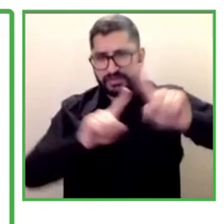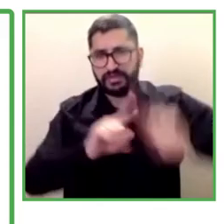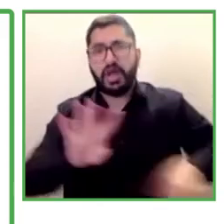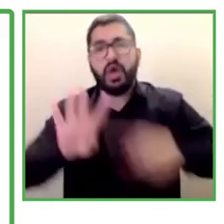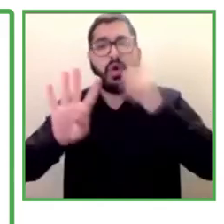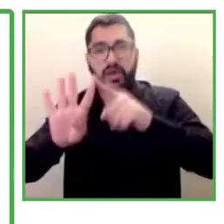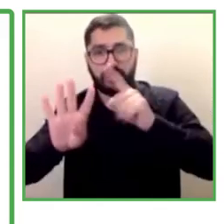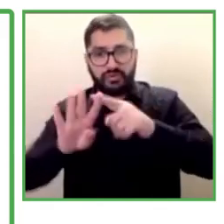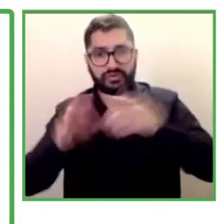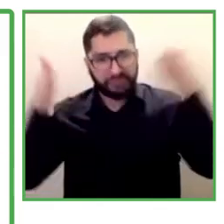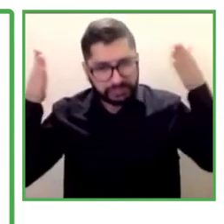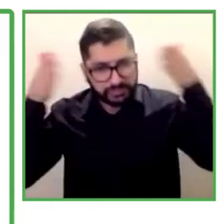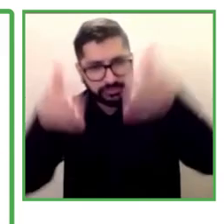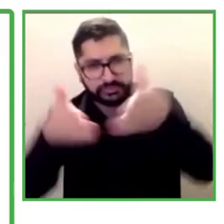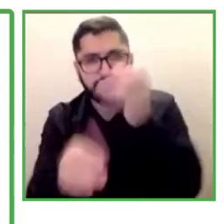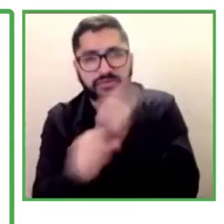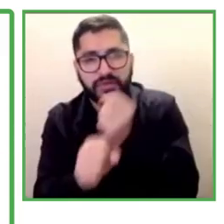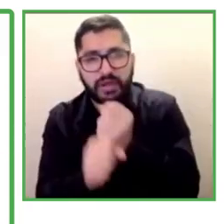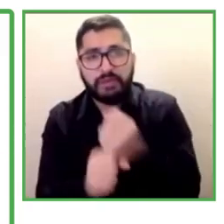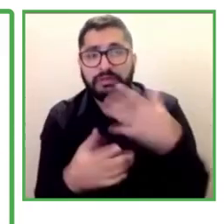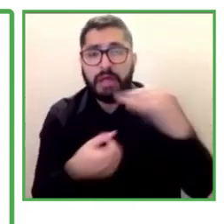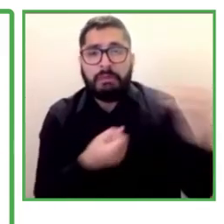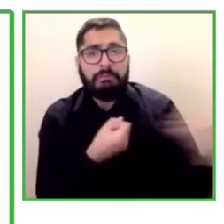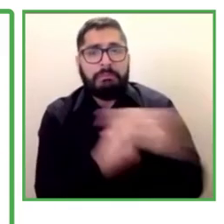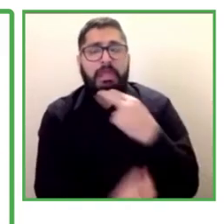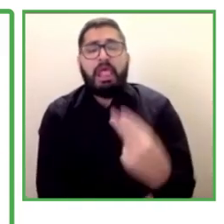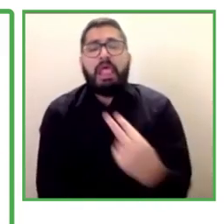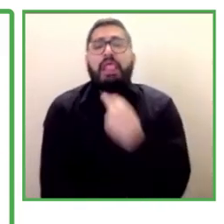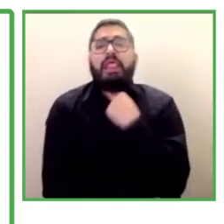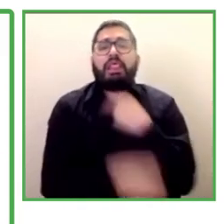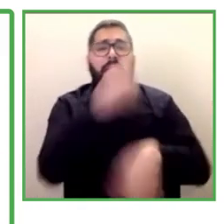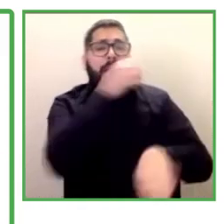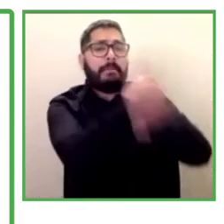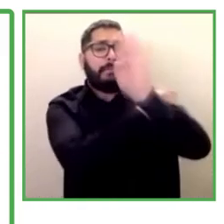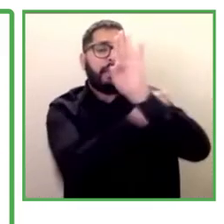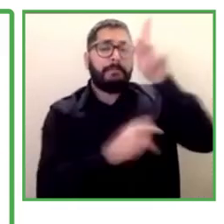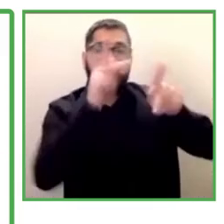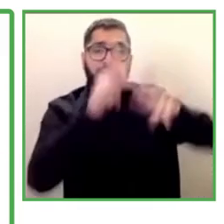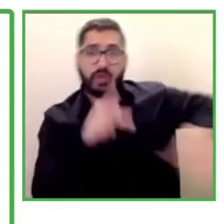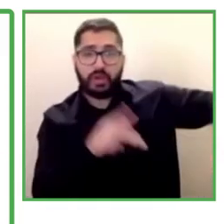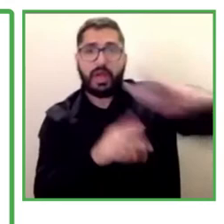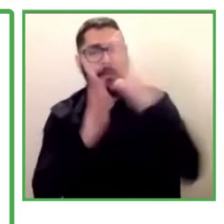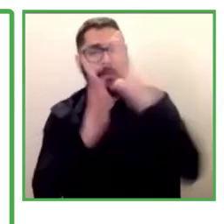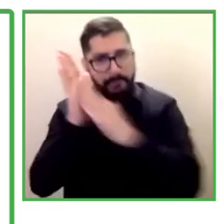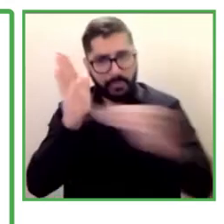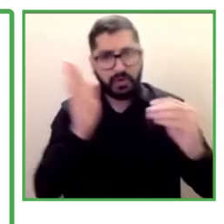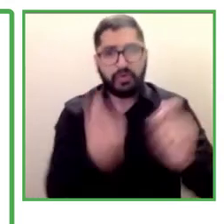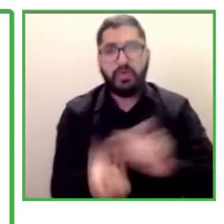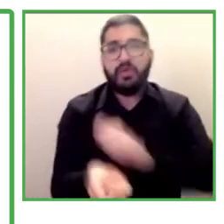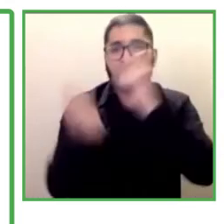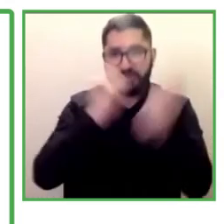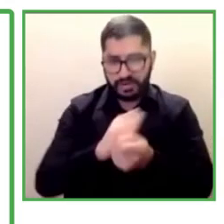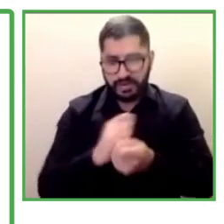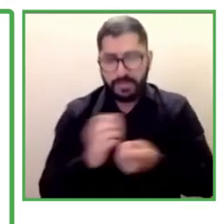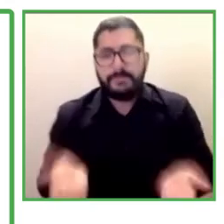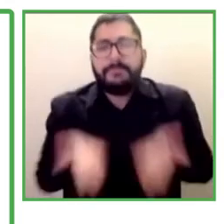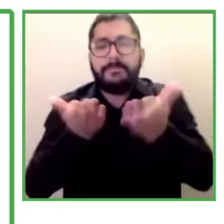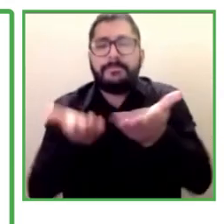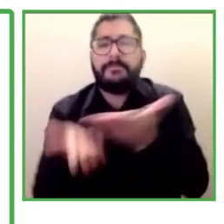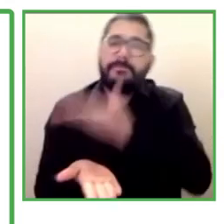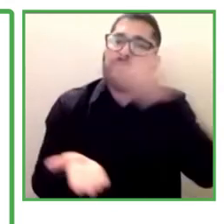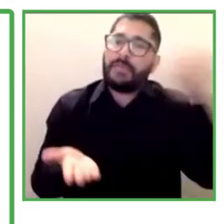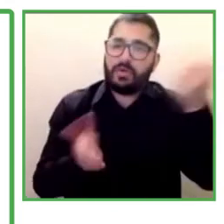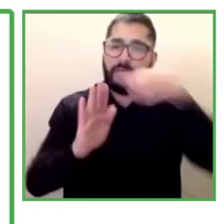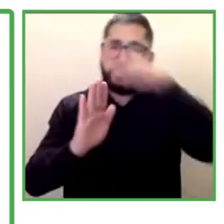stakeholders that decide directly or indirectly. This model becomes a tool that provides